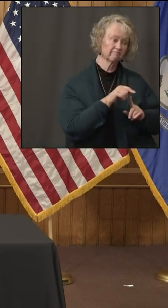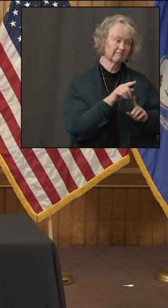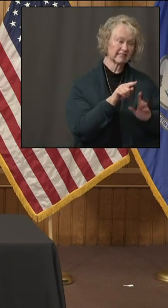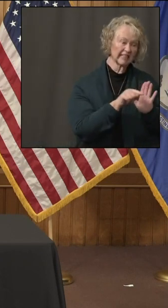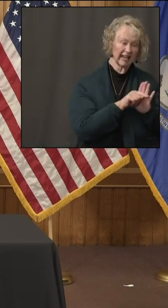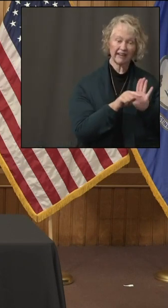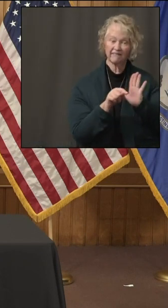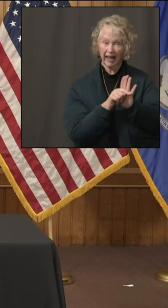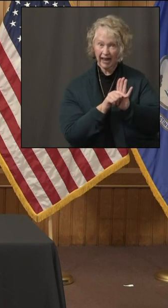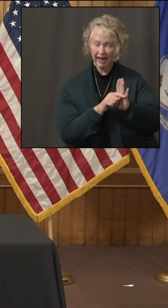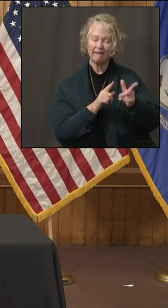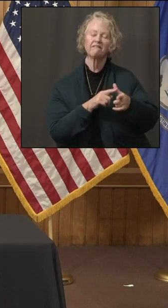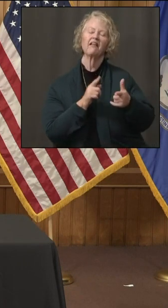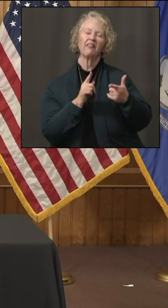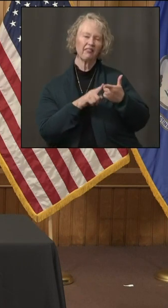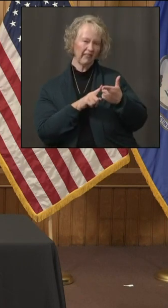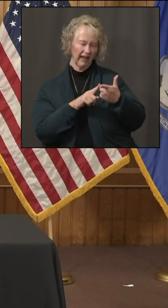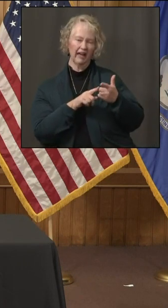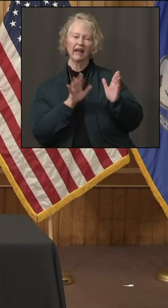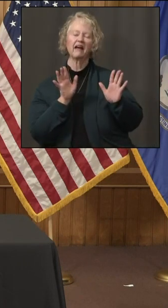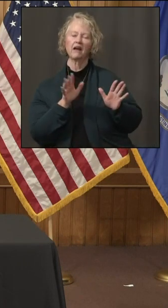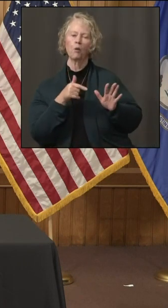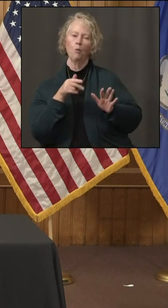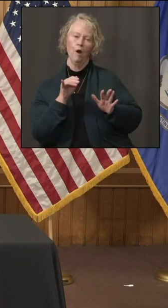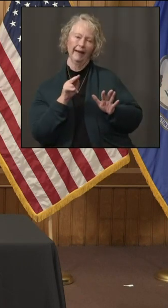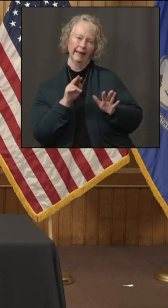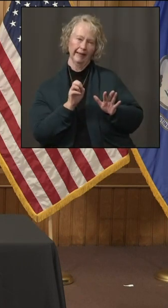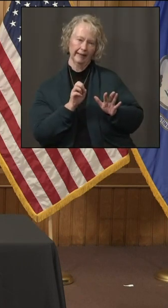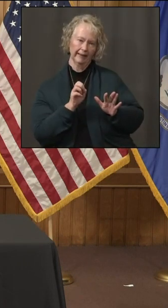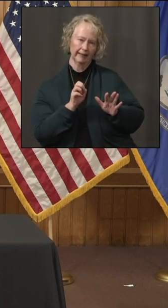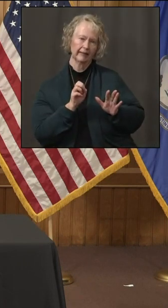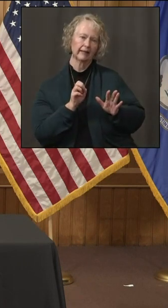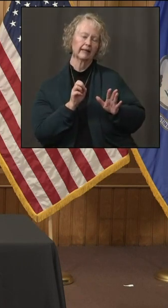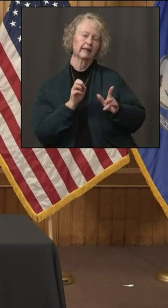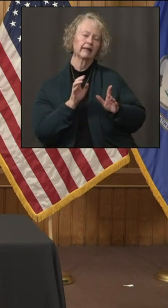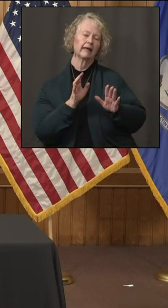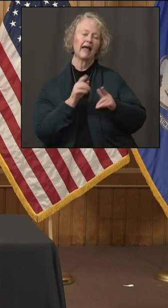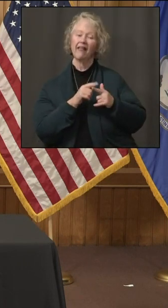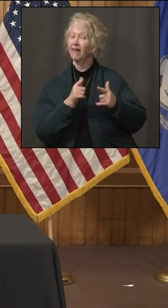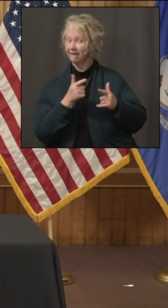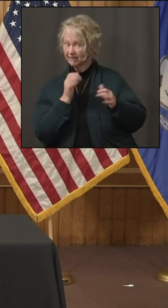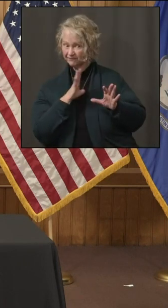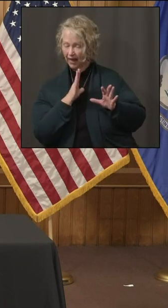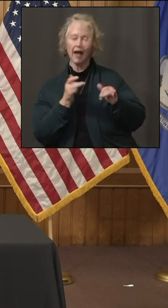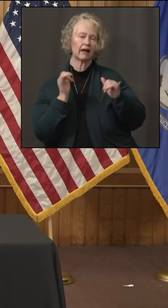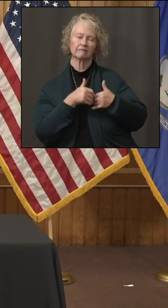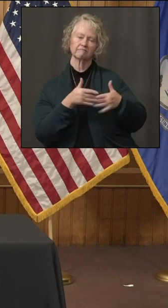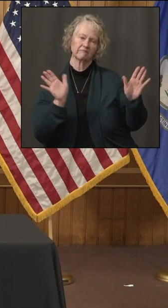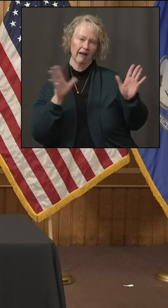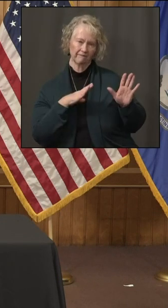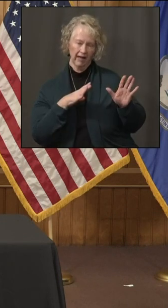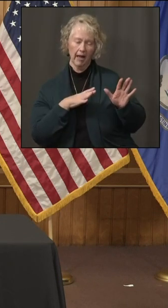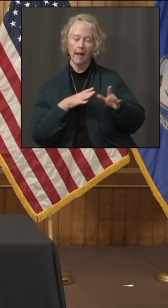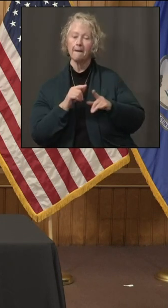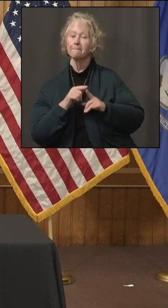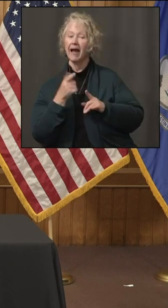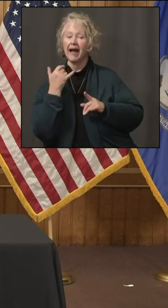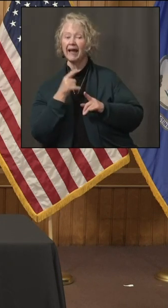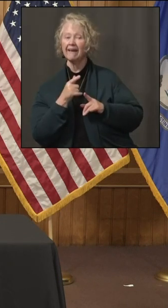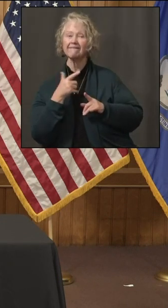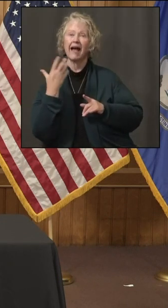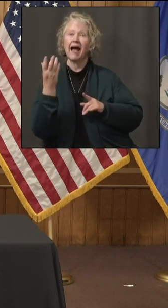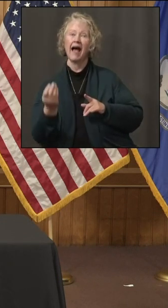state for less than 24 hours, you don't need to quarantine, but then you have to check in and take a test on day four.